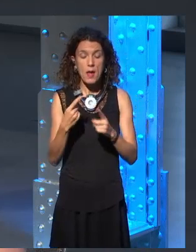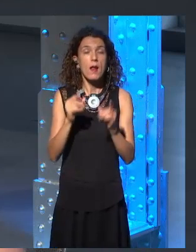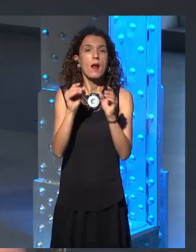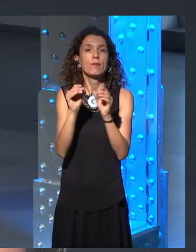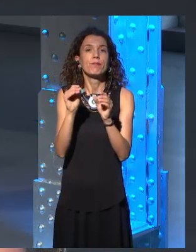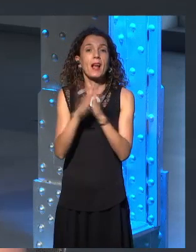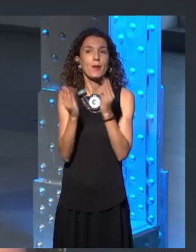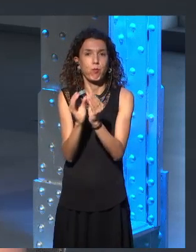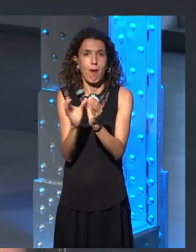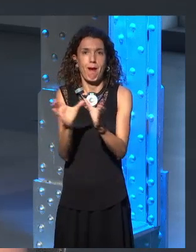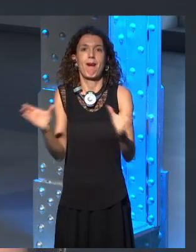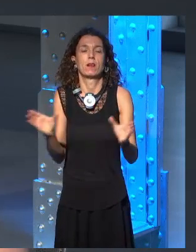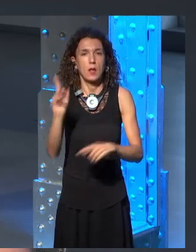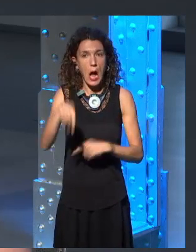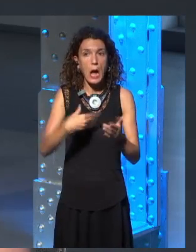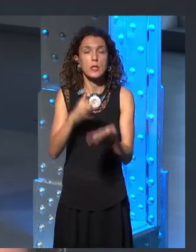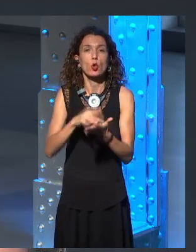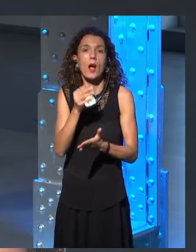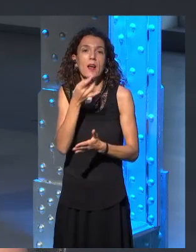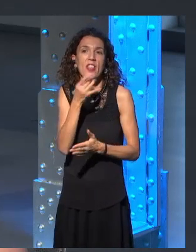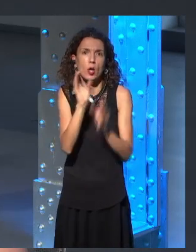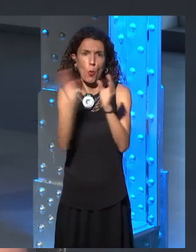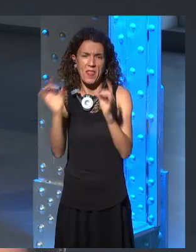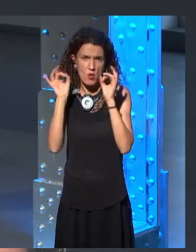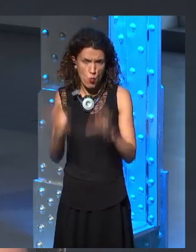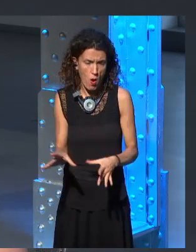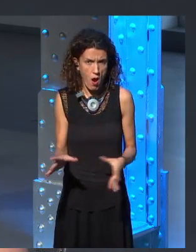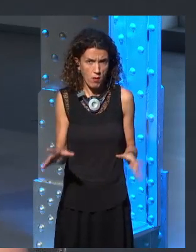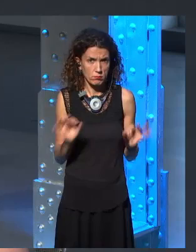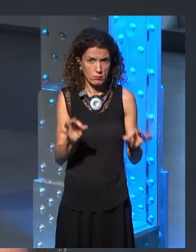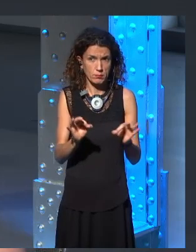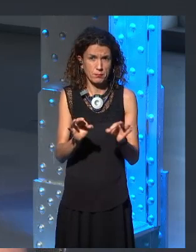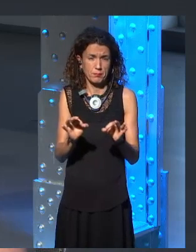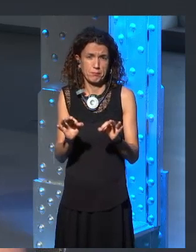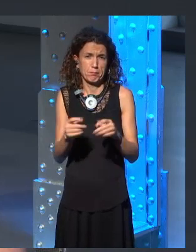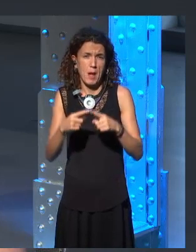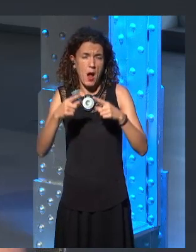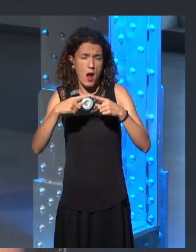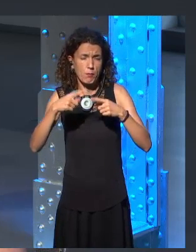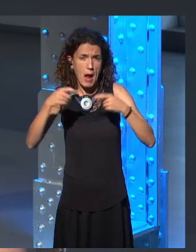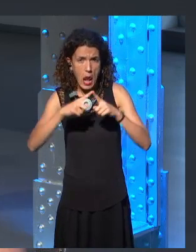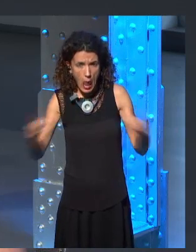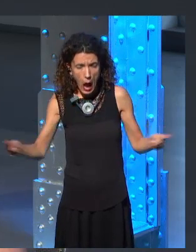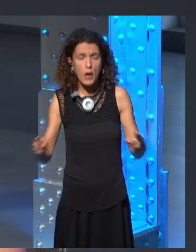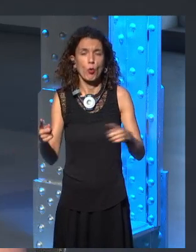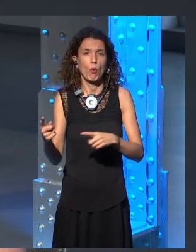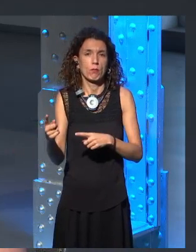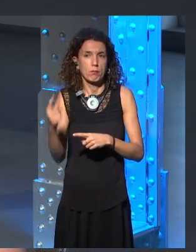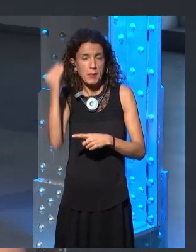became much larger than it was. The original contract specified something like 50,000 words,